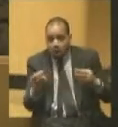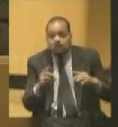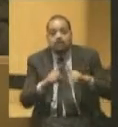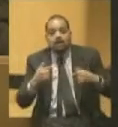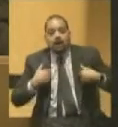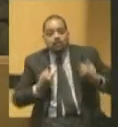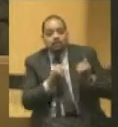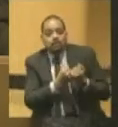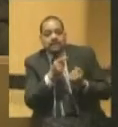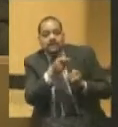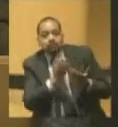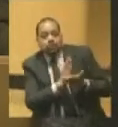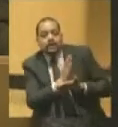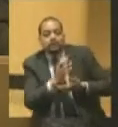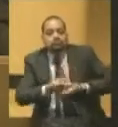opinions.